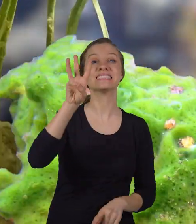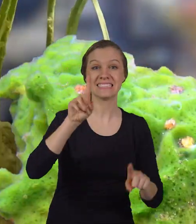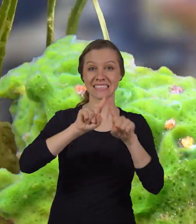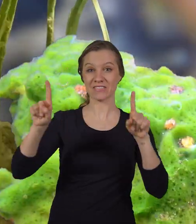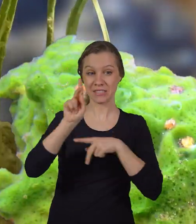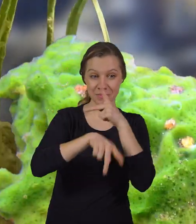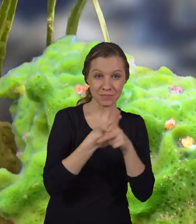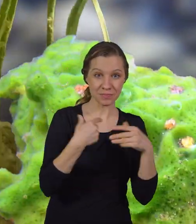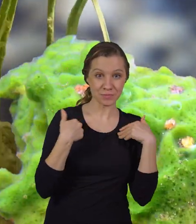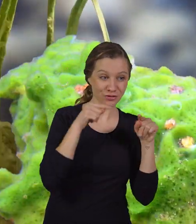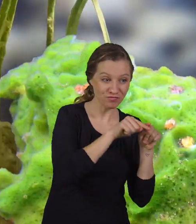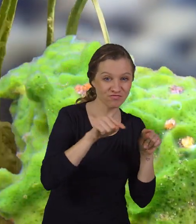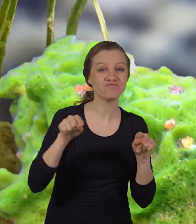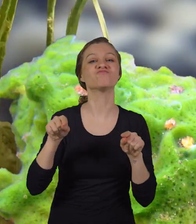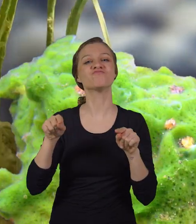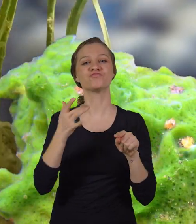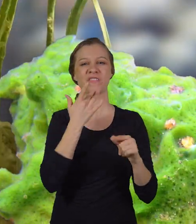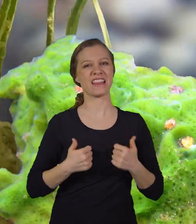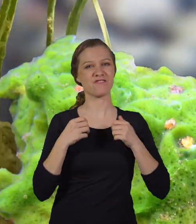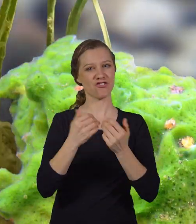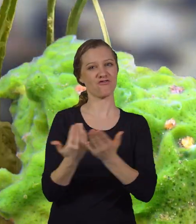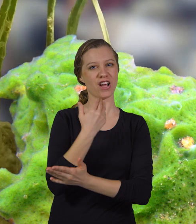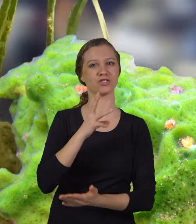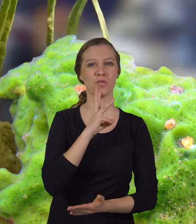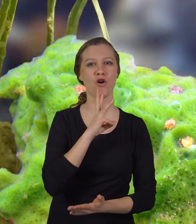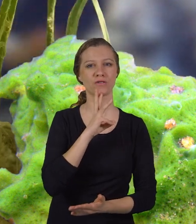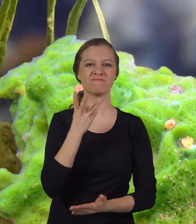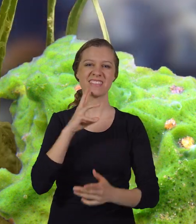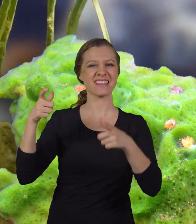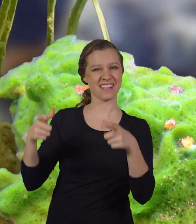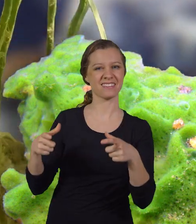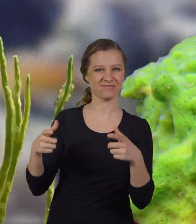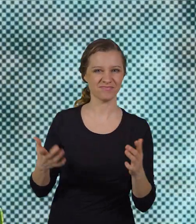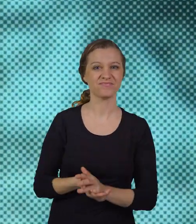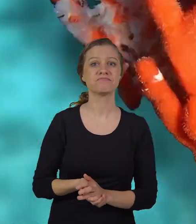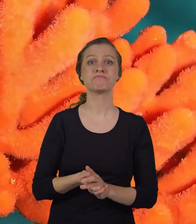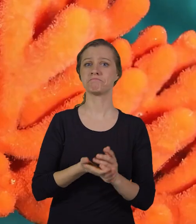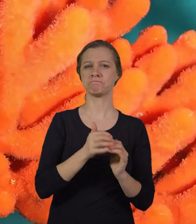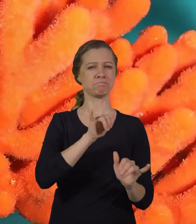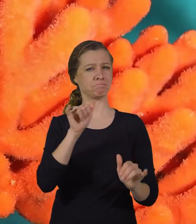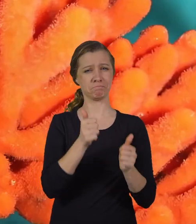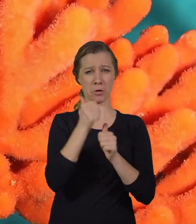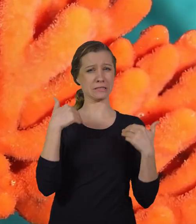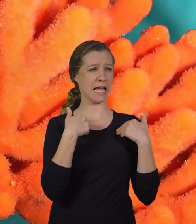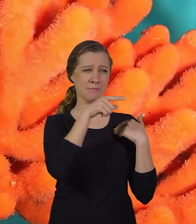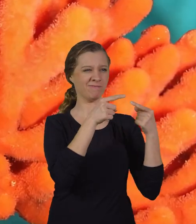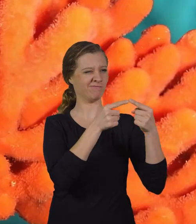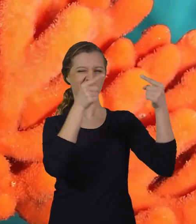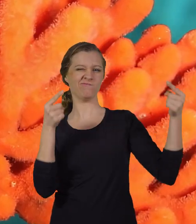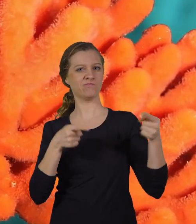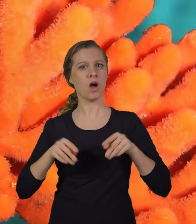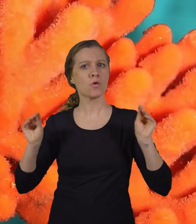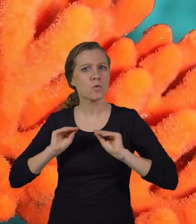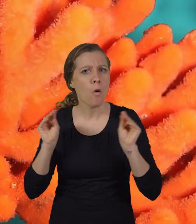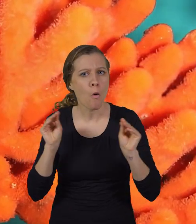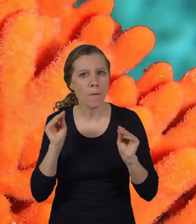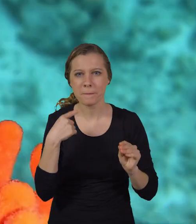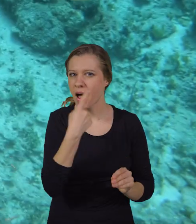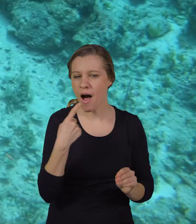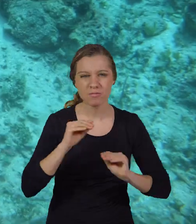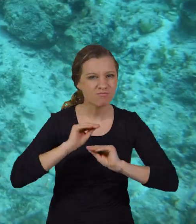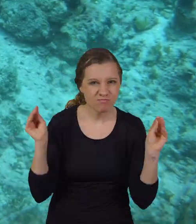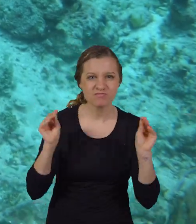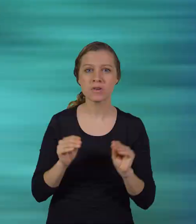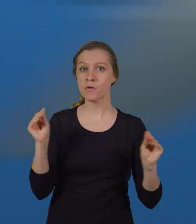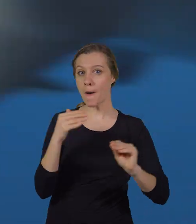but six different species prefer to live in fresh water. Unlike most animals, Periphera have